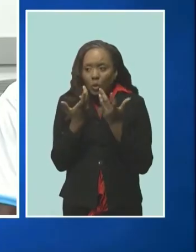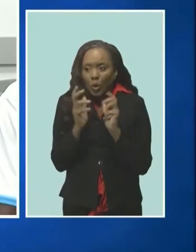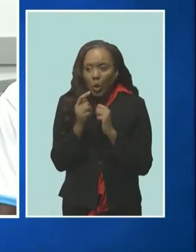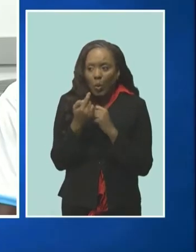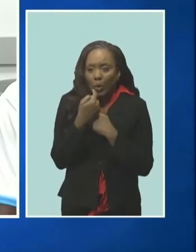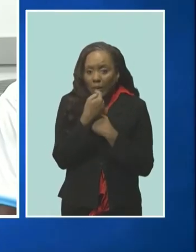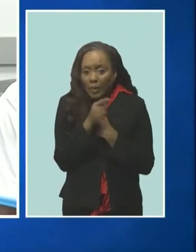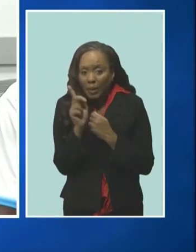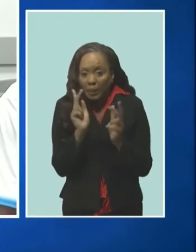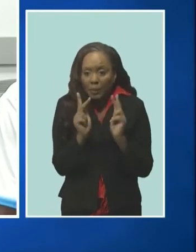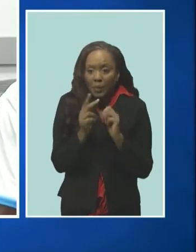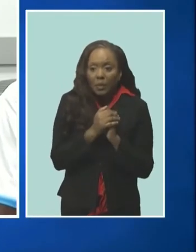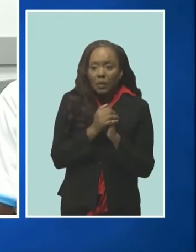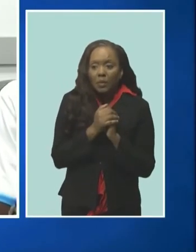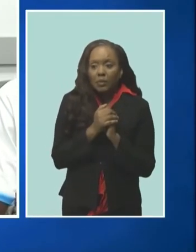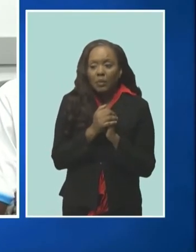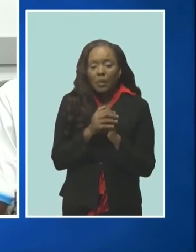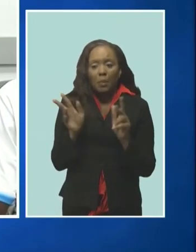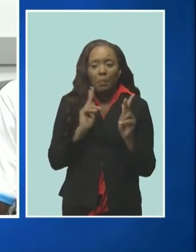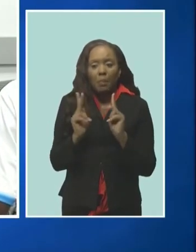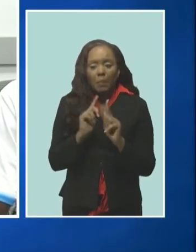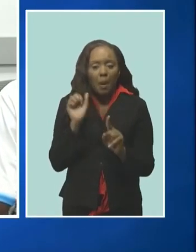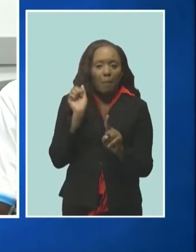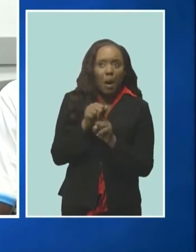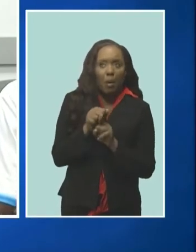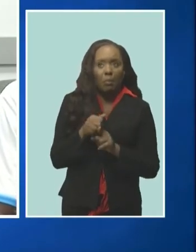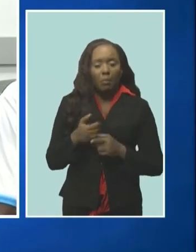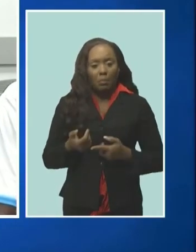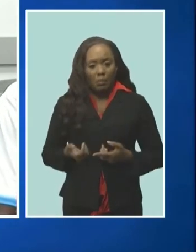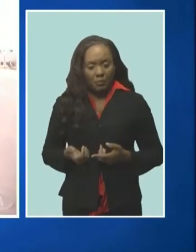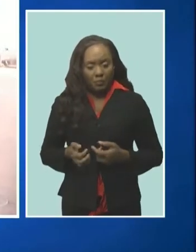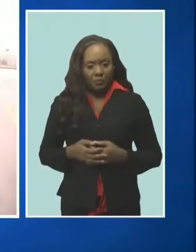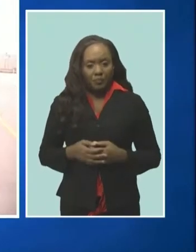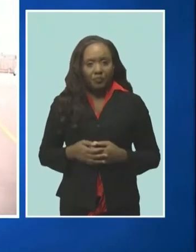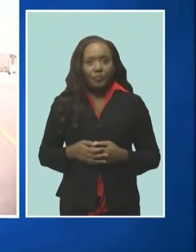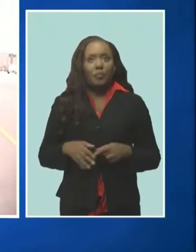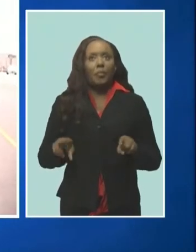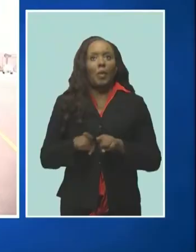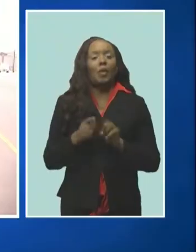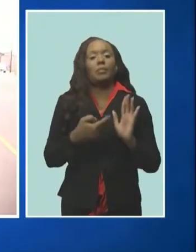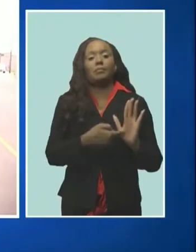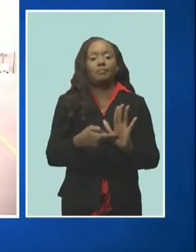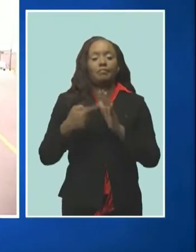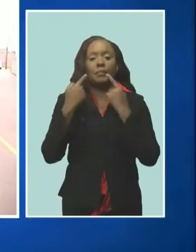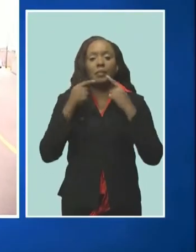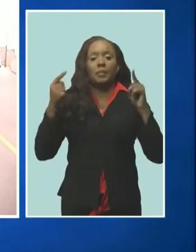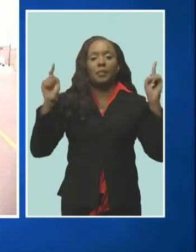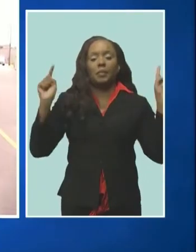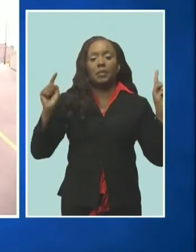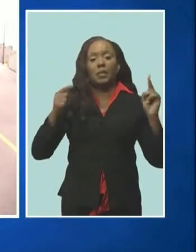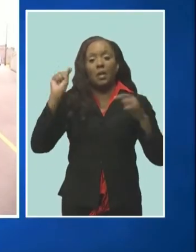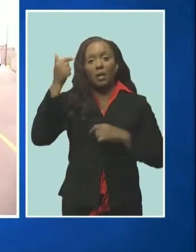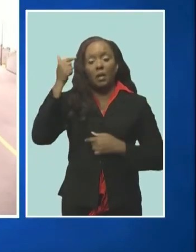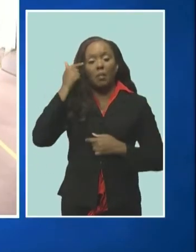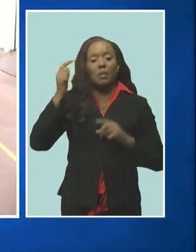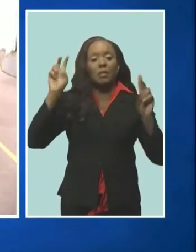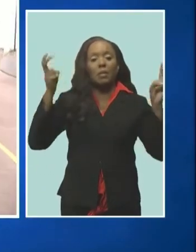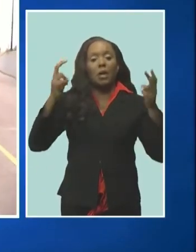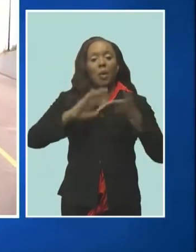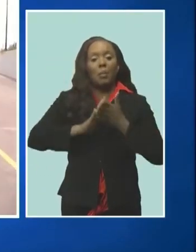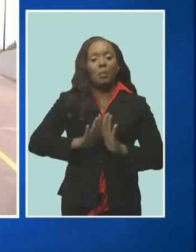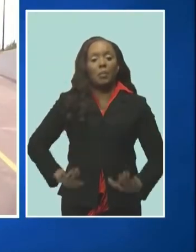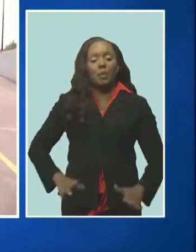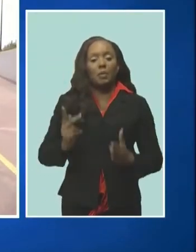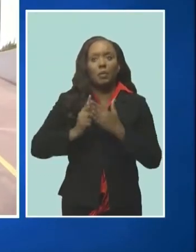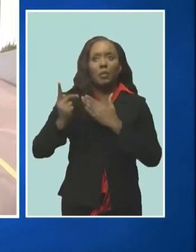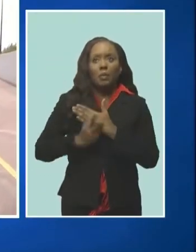have this different type of experience and tour mr lane has also highlighted the success of the government peace initiative and its impact